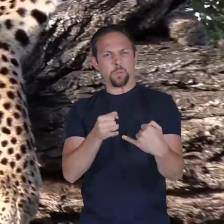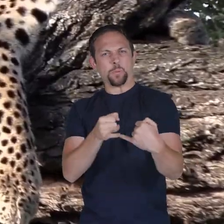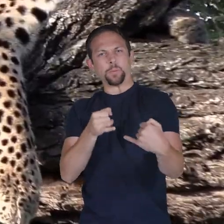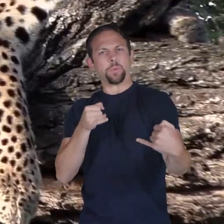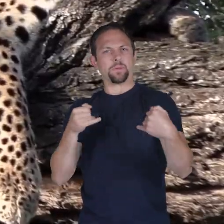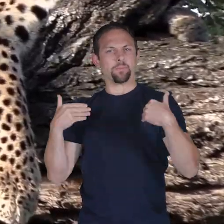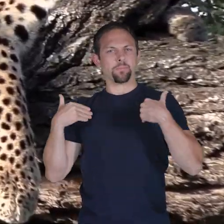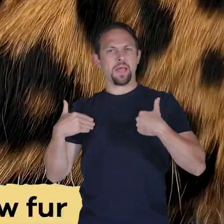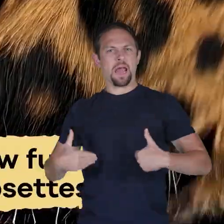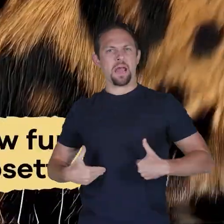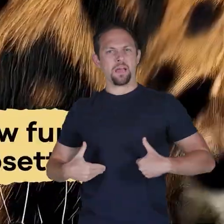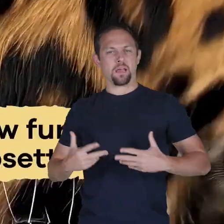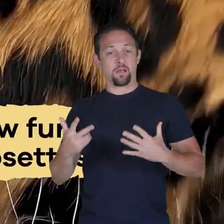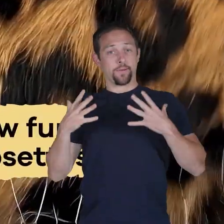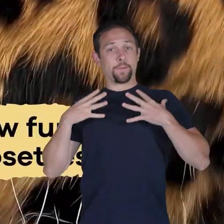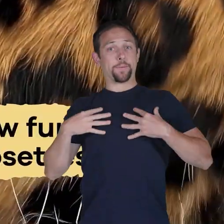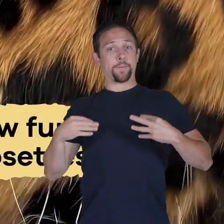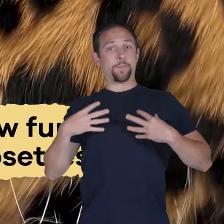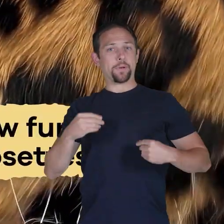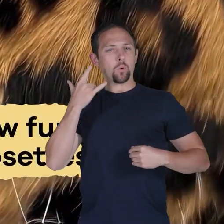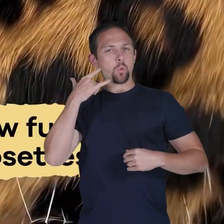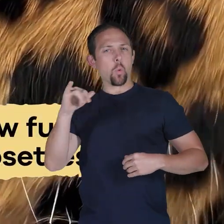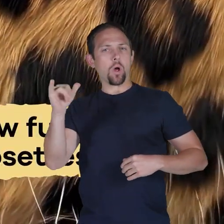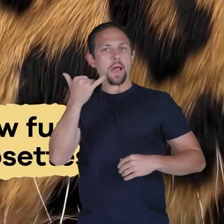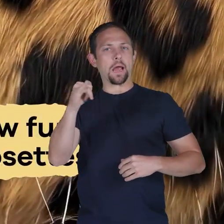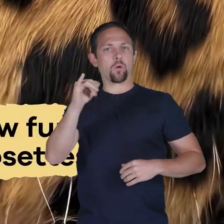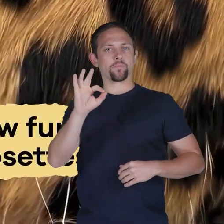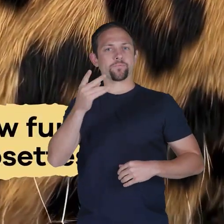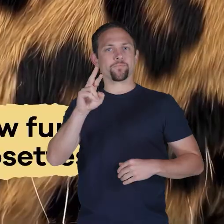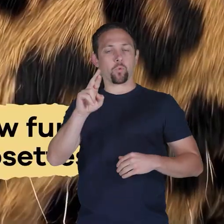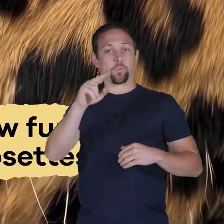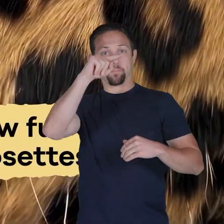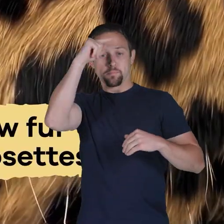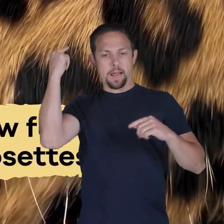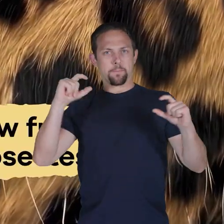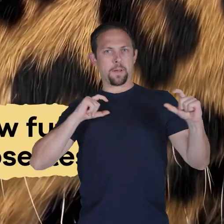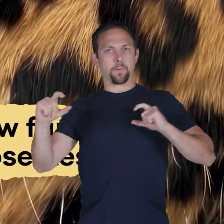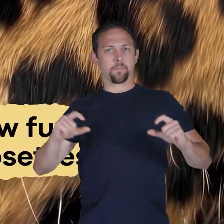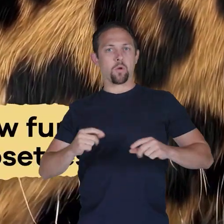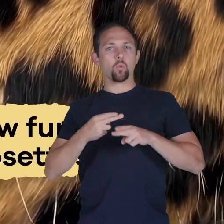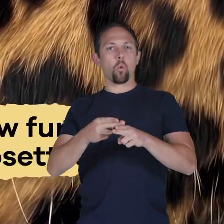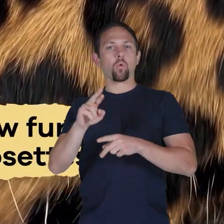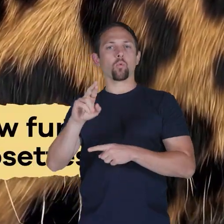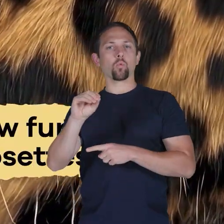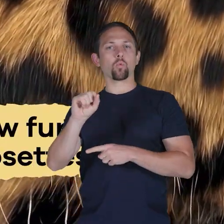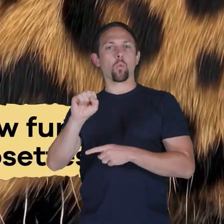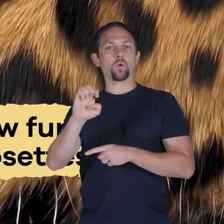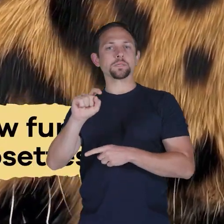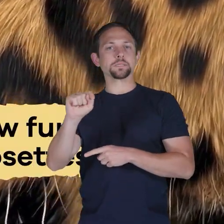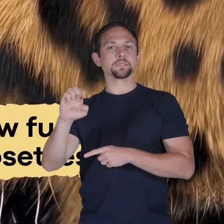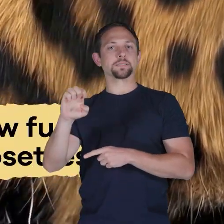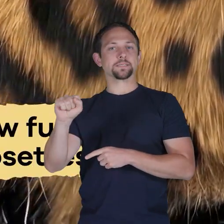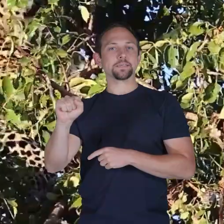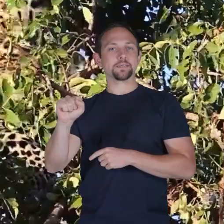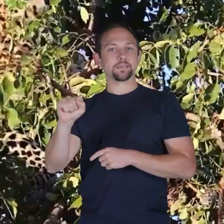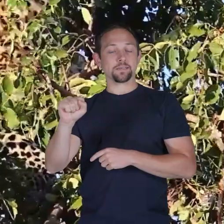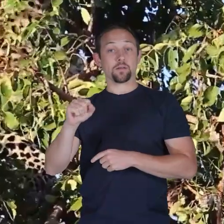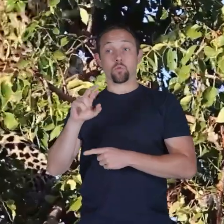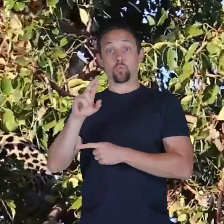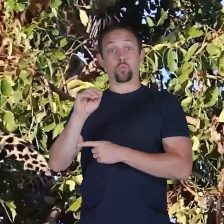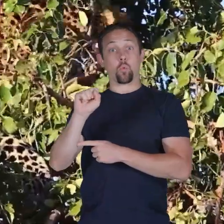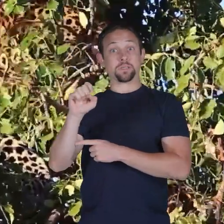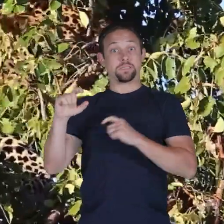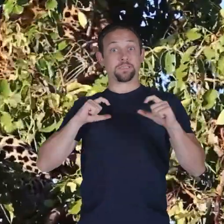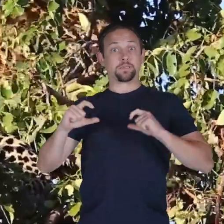sleek bodies covered in golden yellow fur with black spots called rosettes the